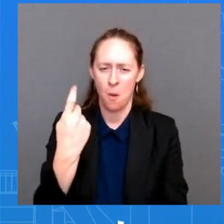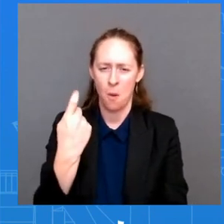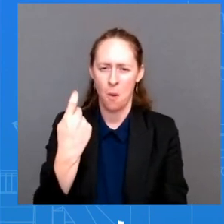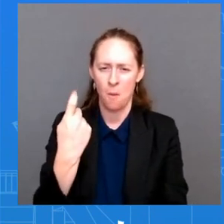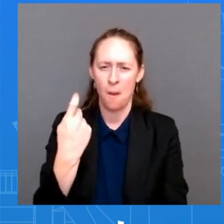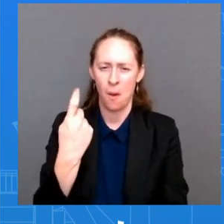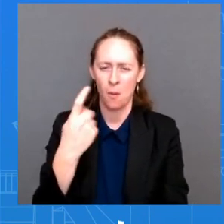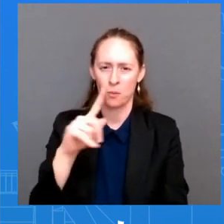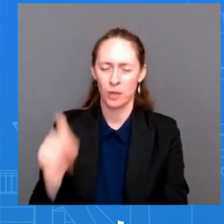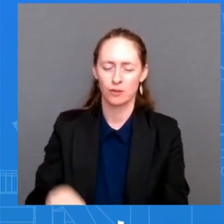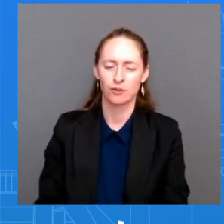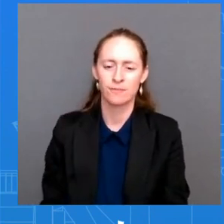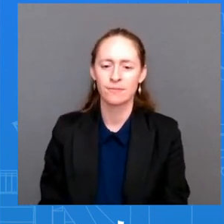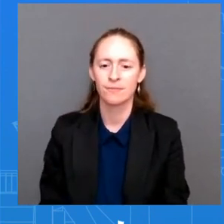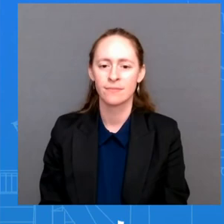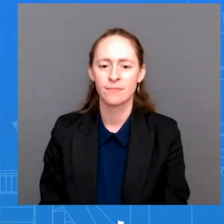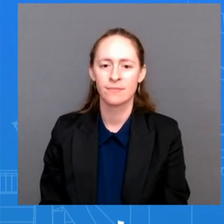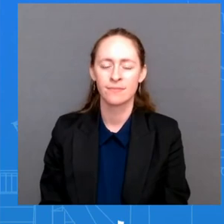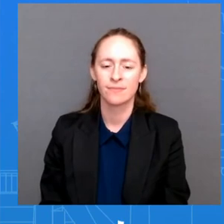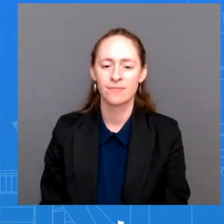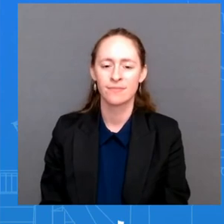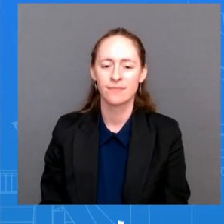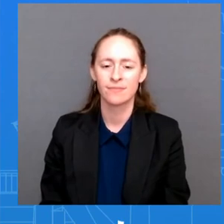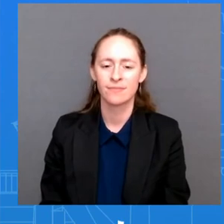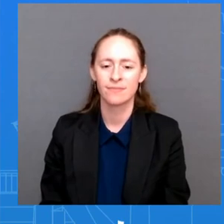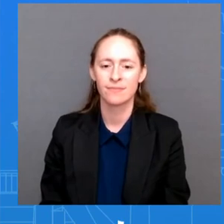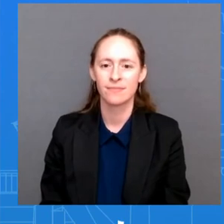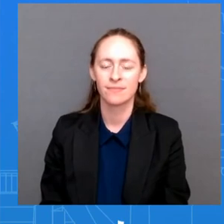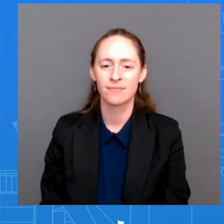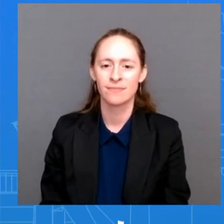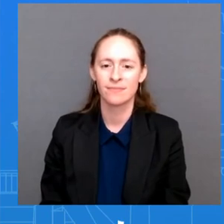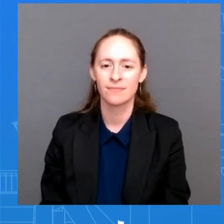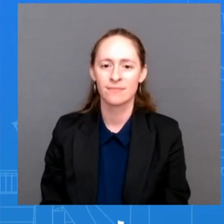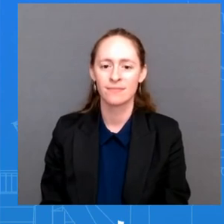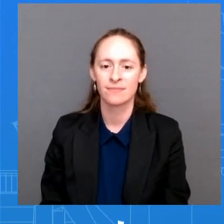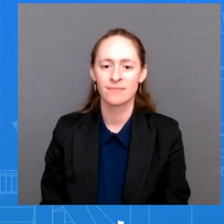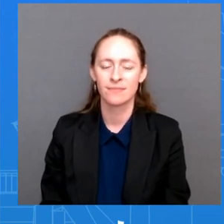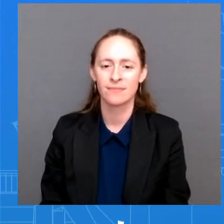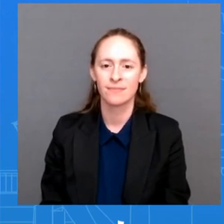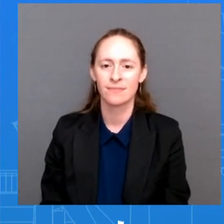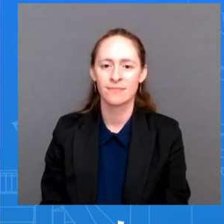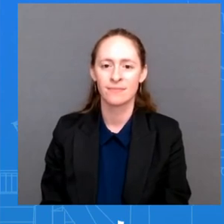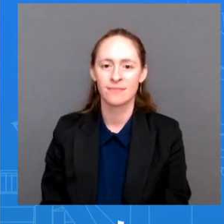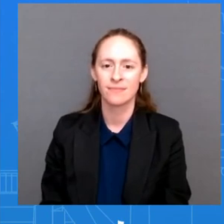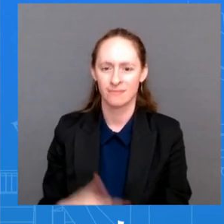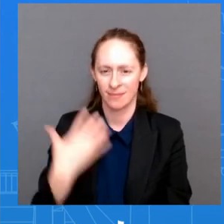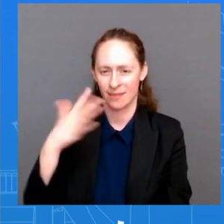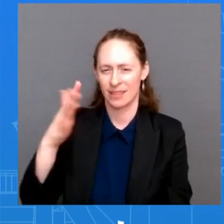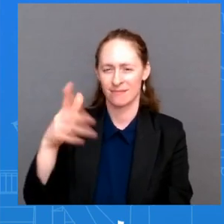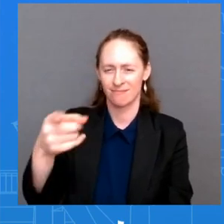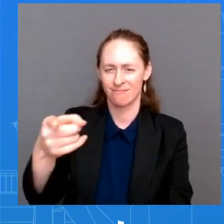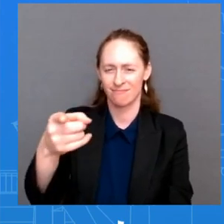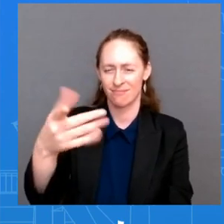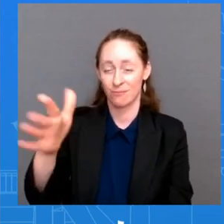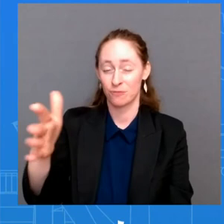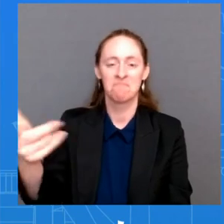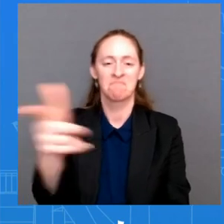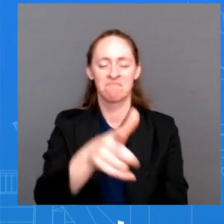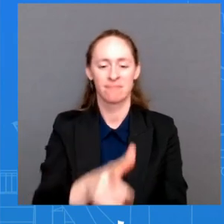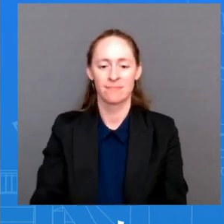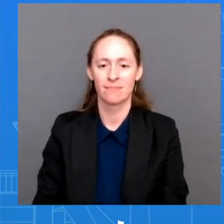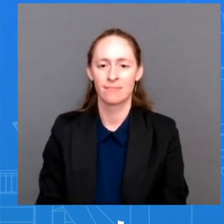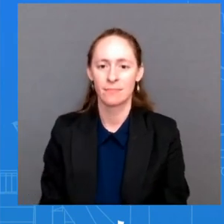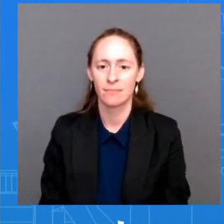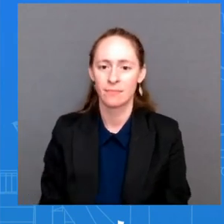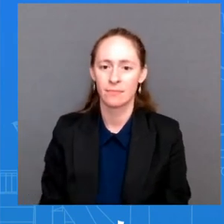i've called on you before i want to call thanks green voters in kansas tomorrow will be the first in the